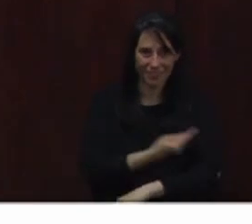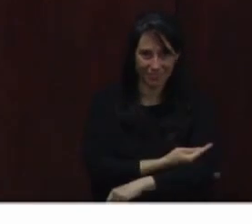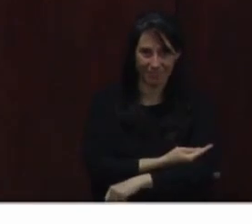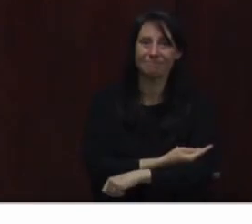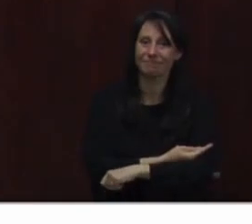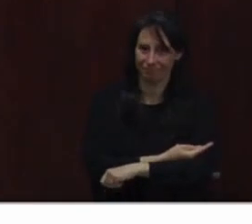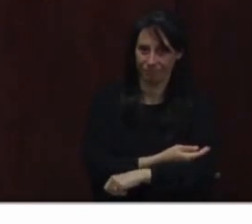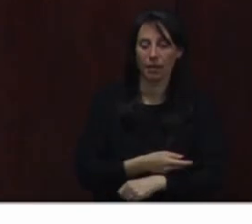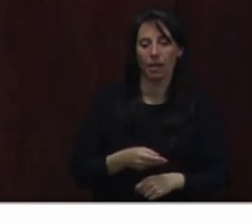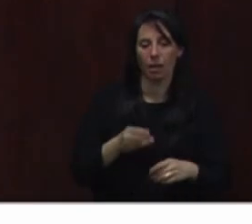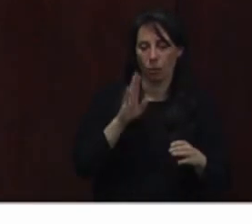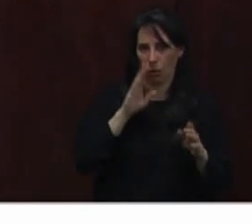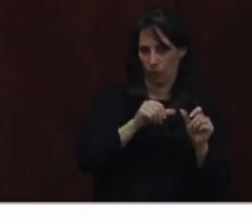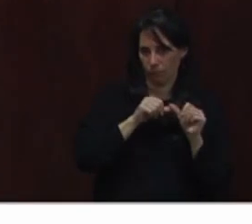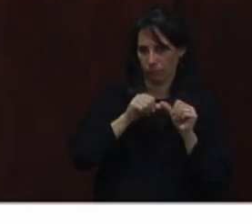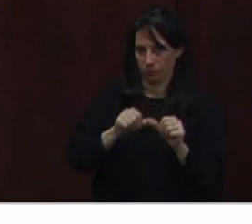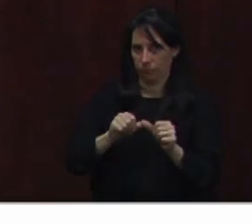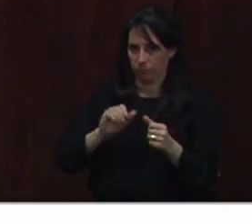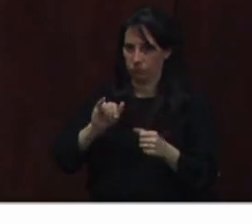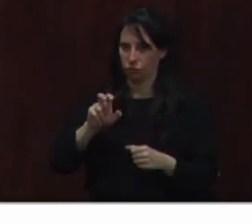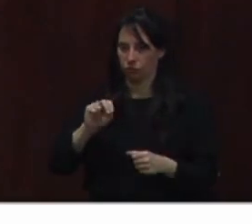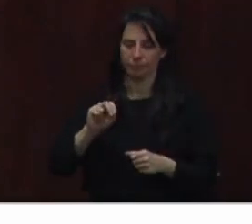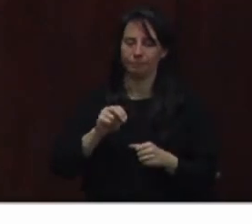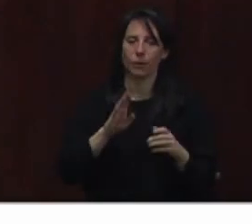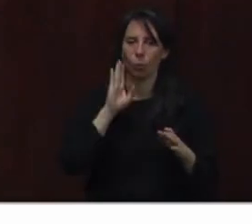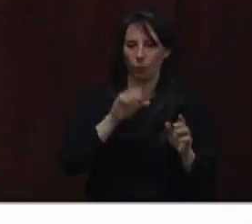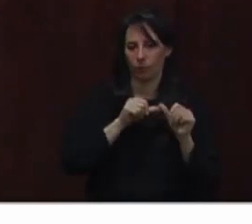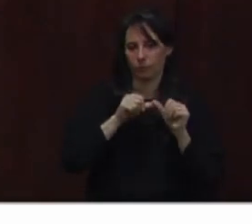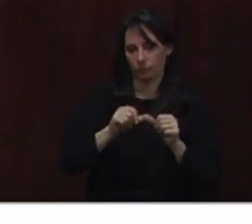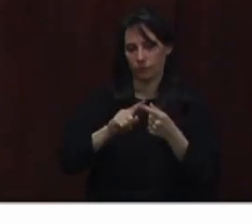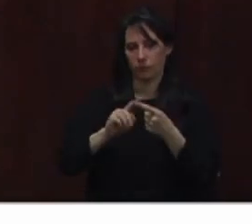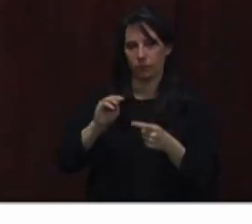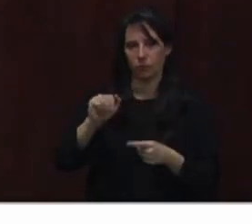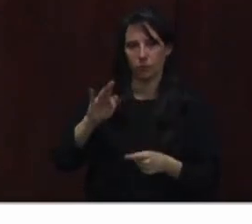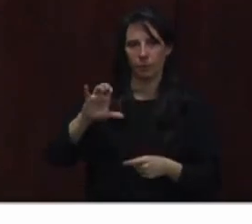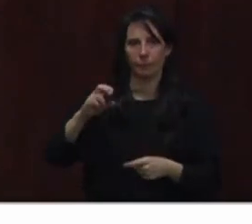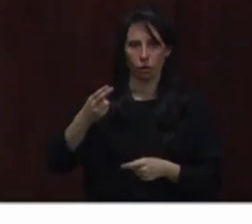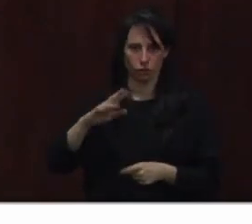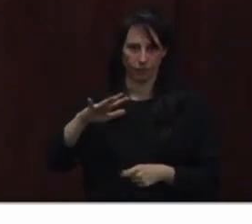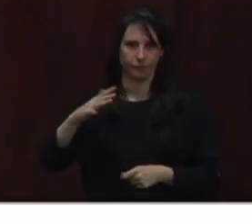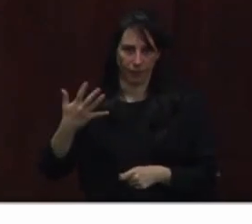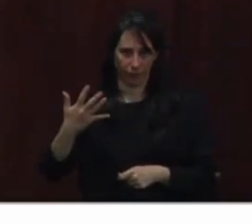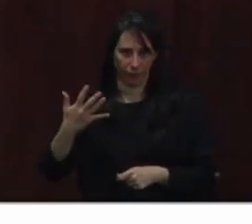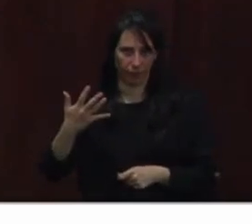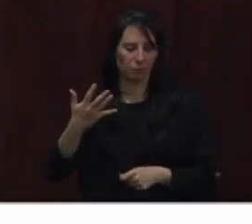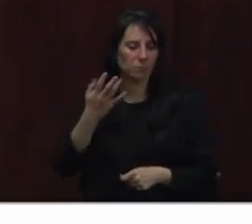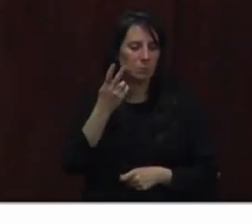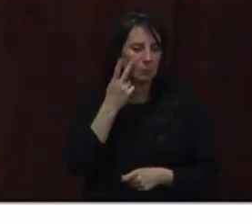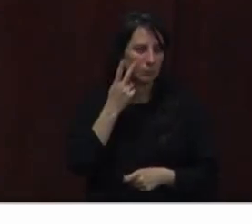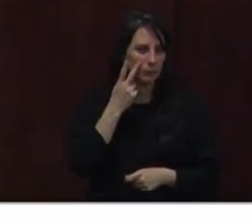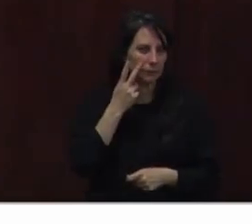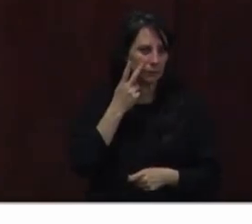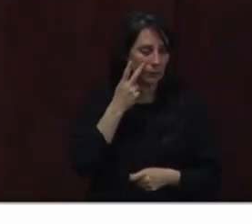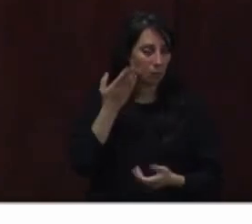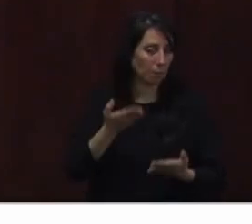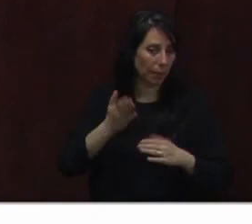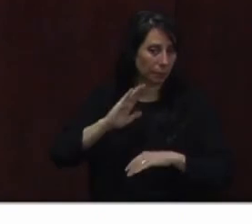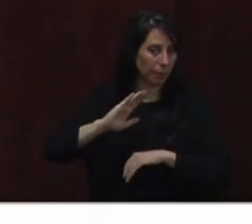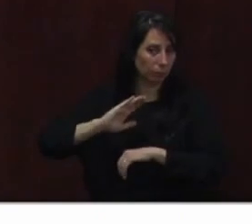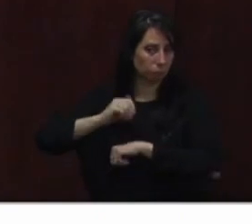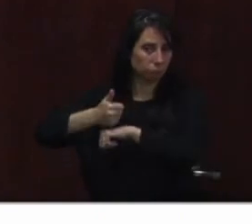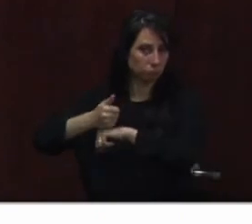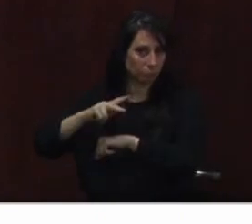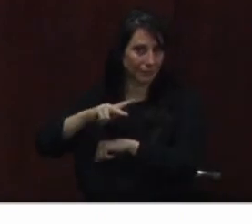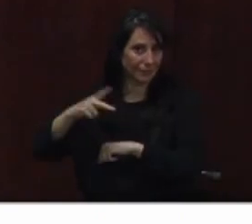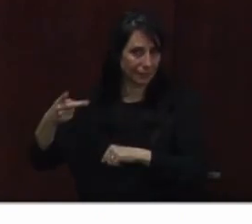March 5th at Reynolds. We're assessing to see if we'll pivot to a second school that time or what other options we have. But that's our